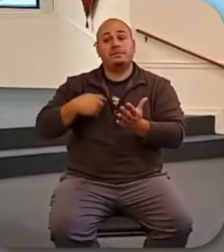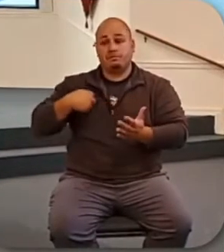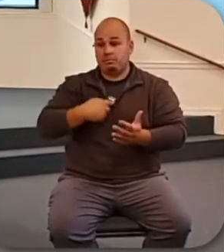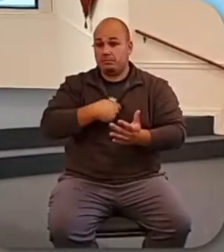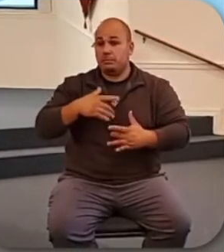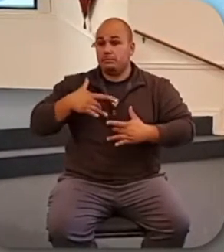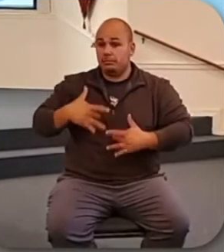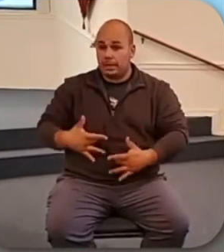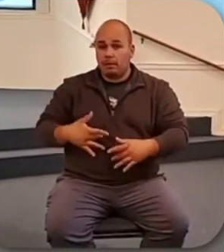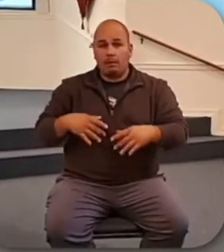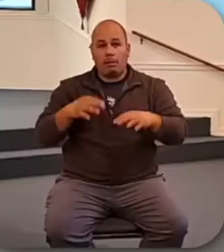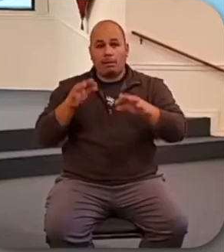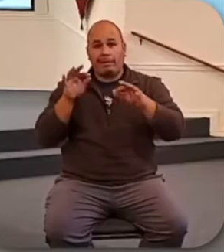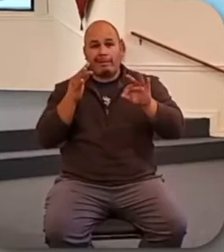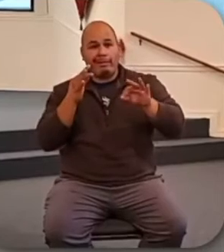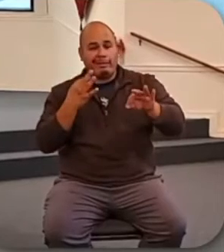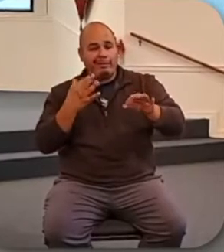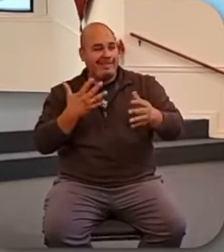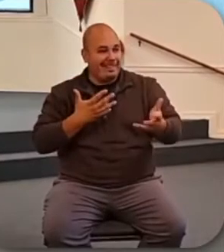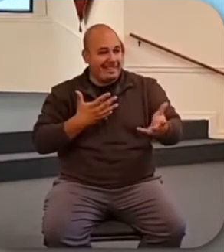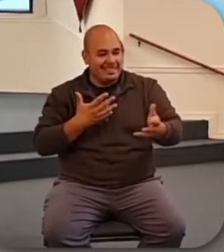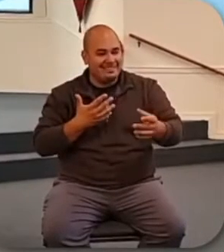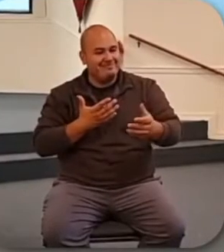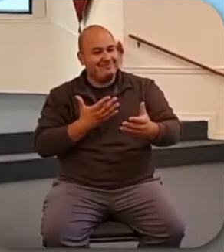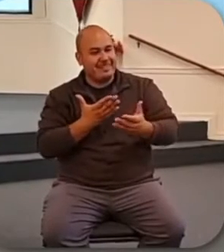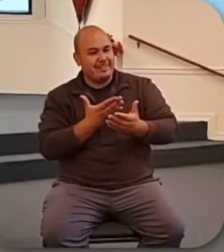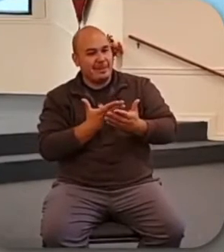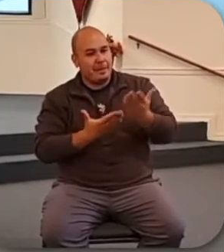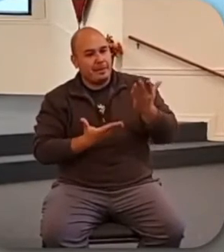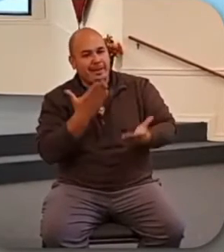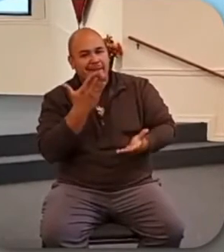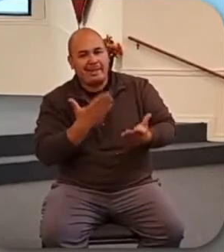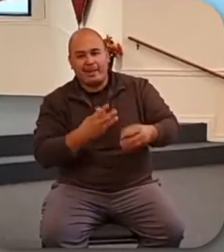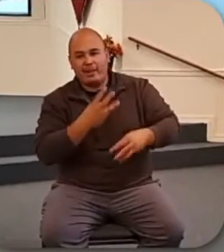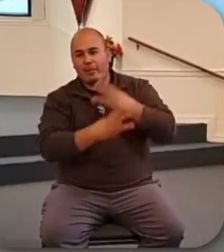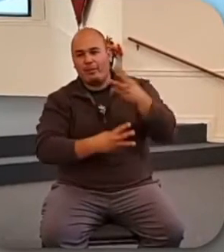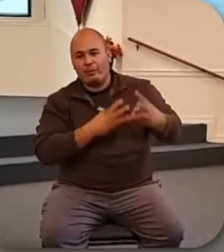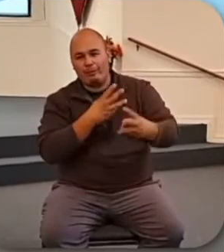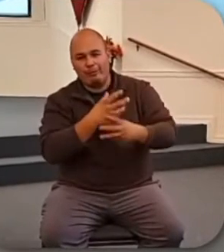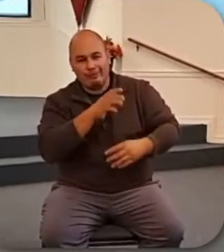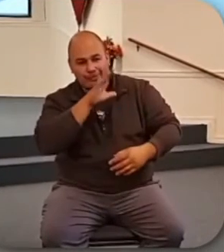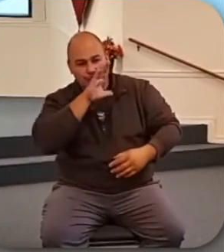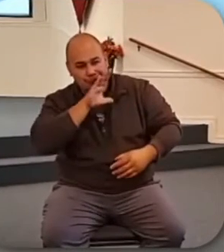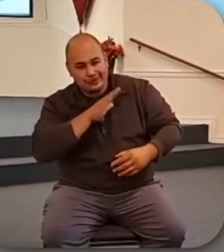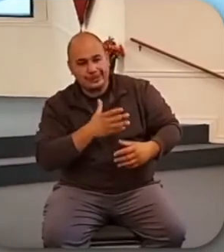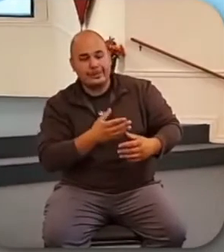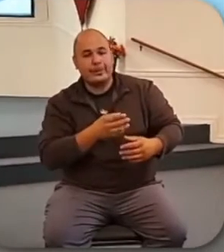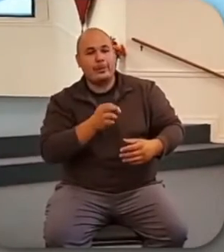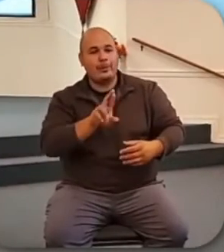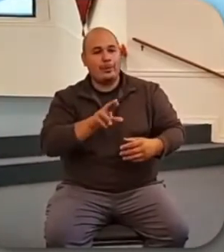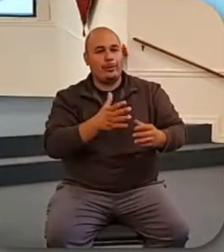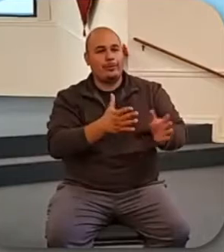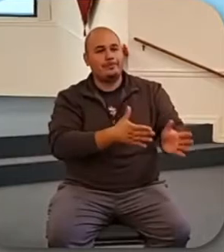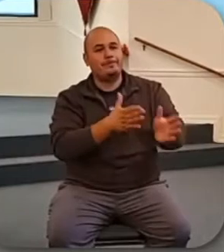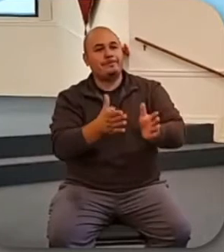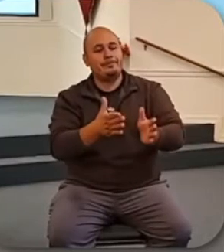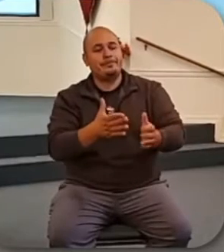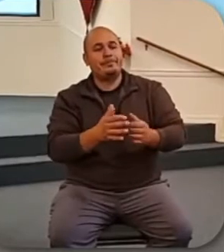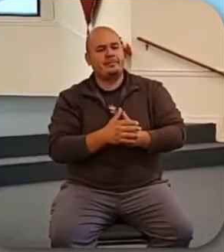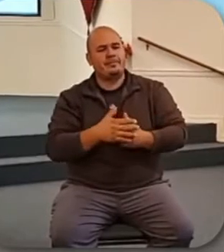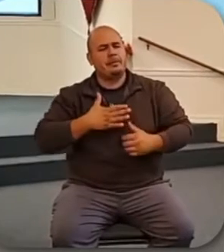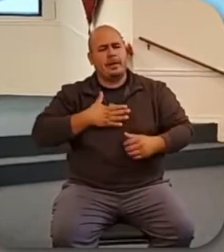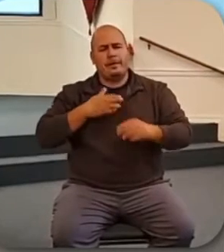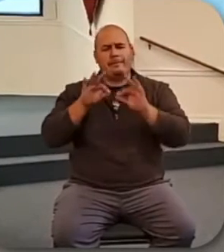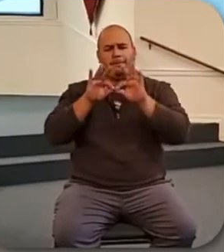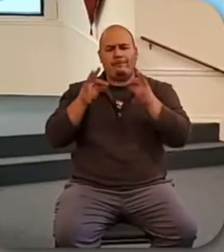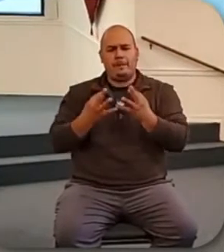from giving thanks to God. God might get a little frustrated with the way things are. My family is sort of in the market for